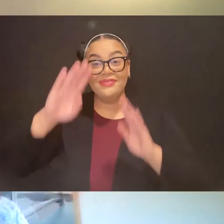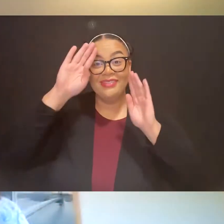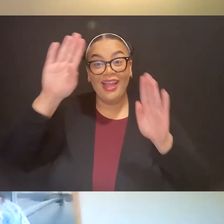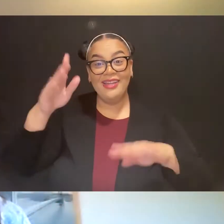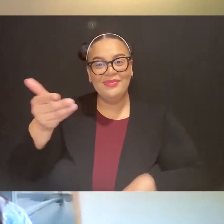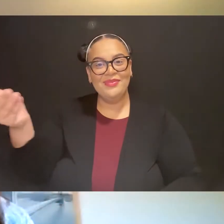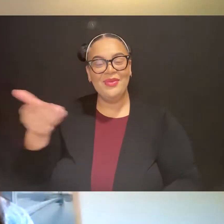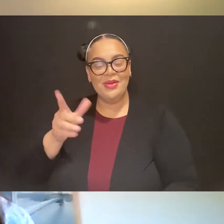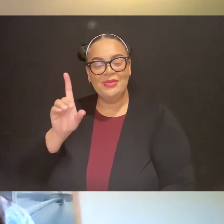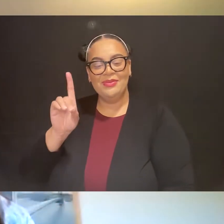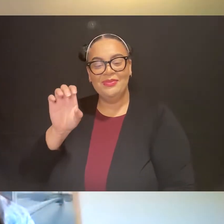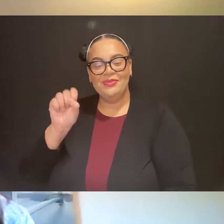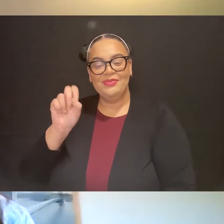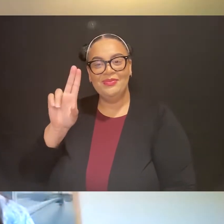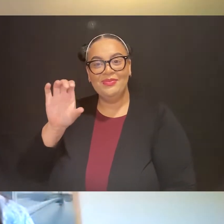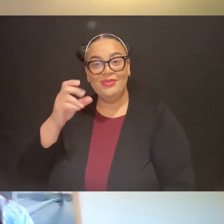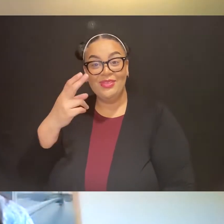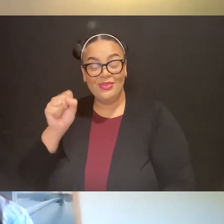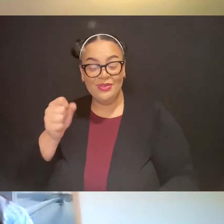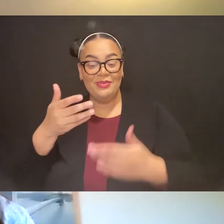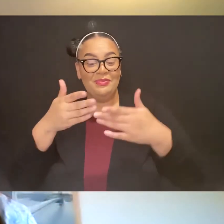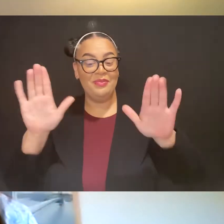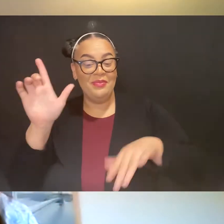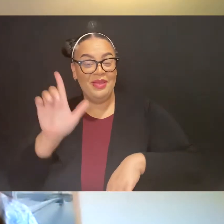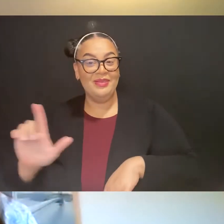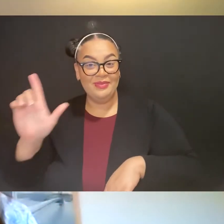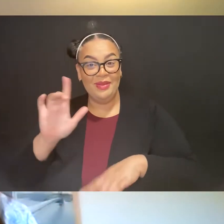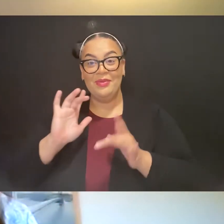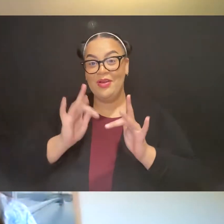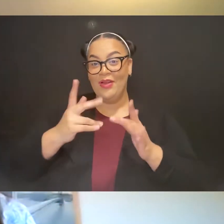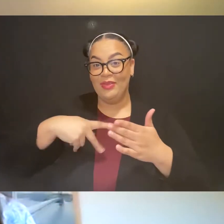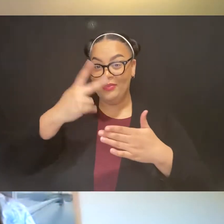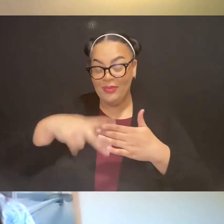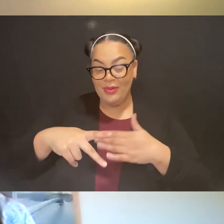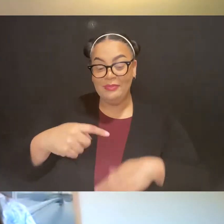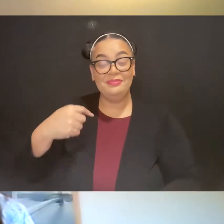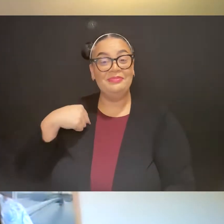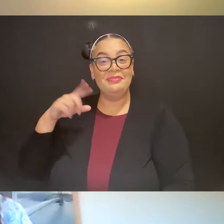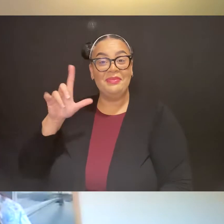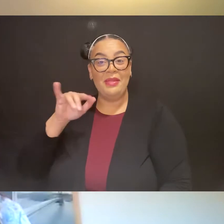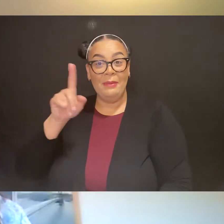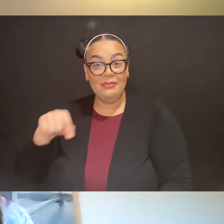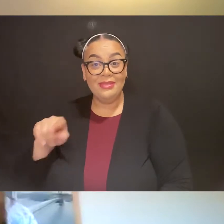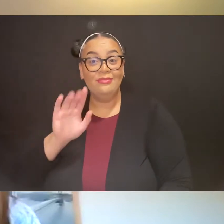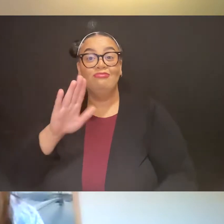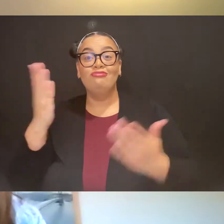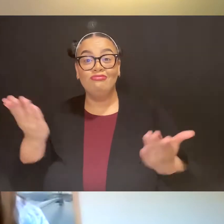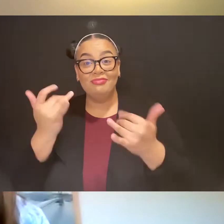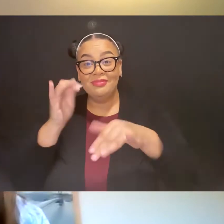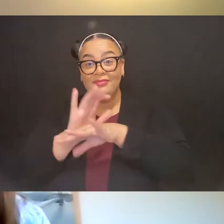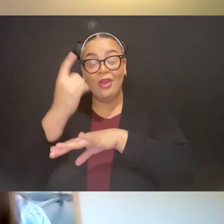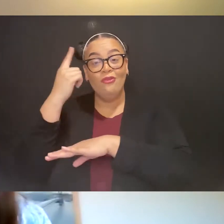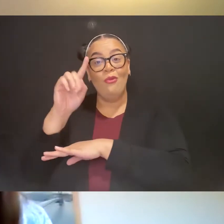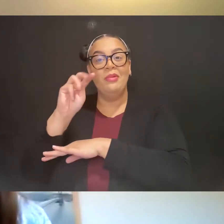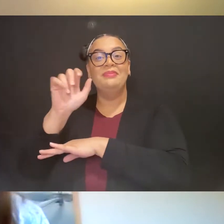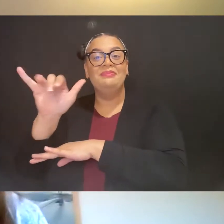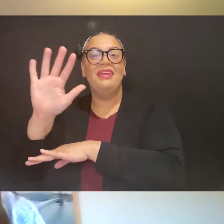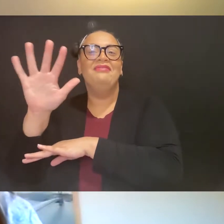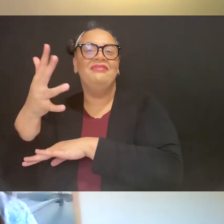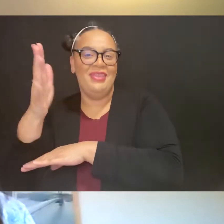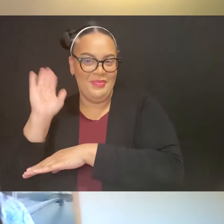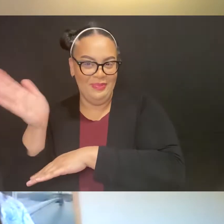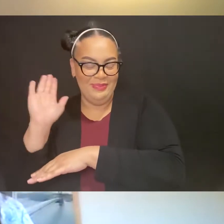Hi, and welcome to Deschutes Public Library's online programming. I'm Liz Goodrich, and you are here for a program tonight about Cinco de Mayo.